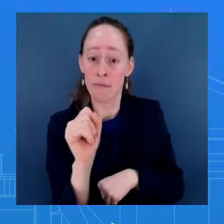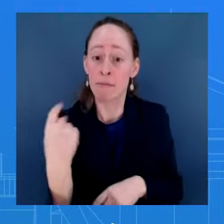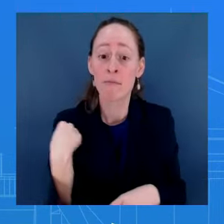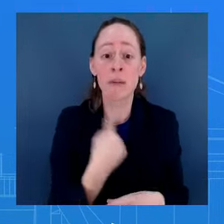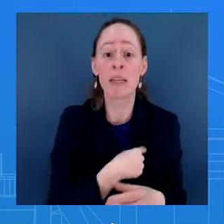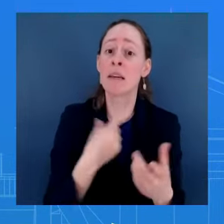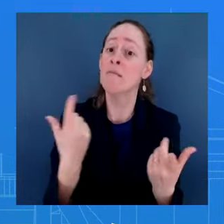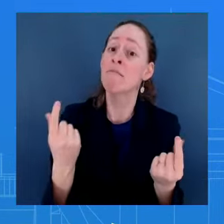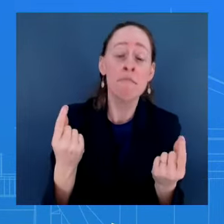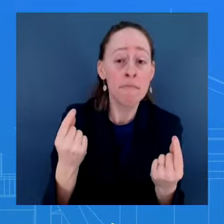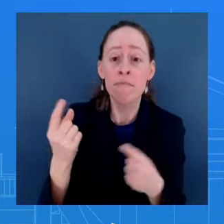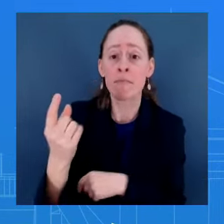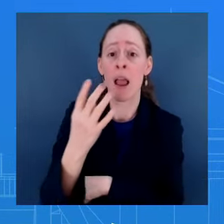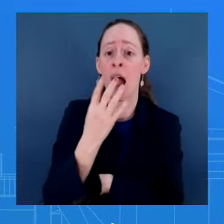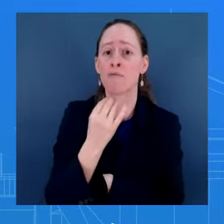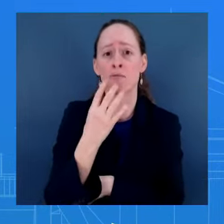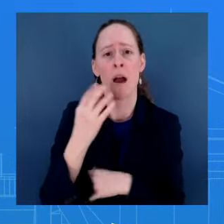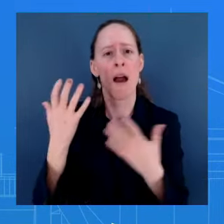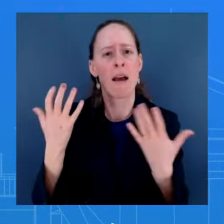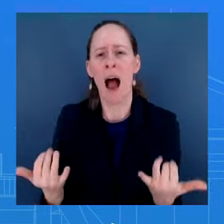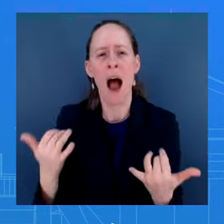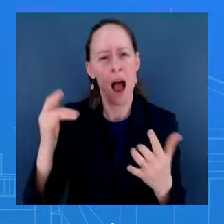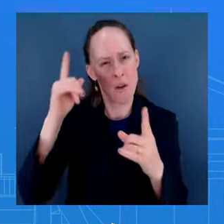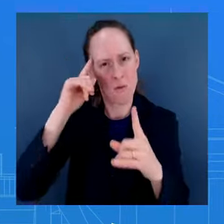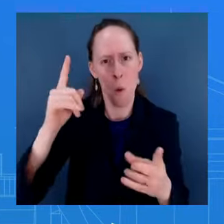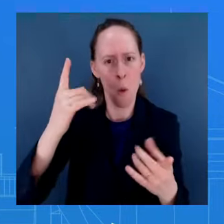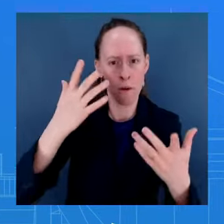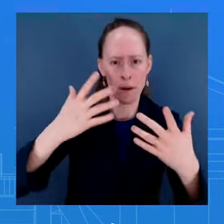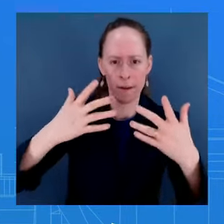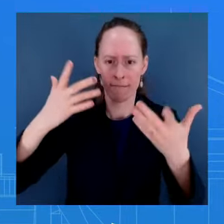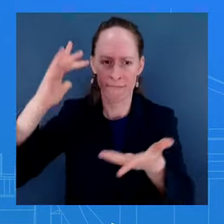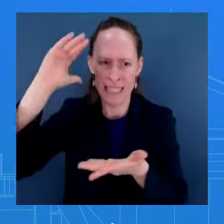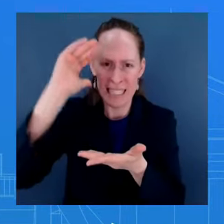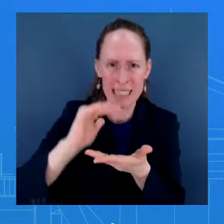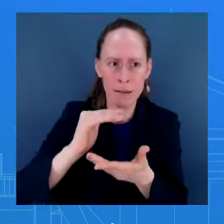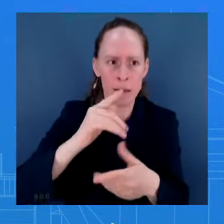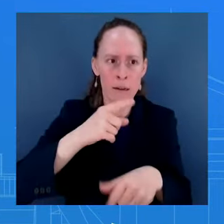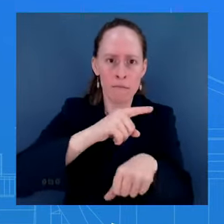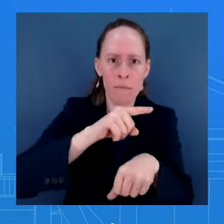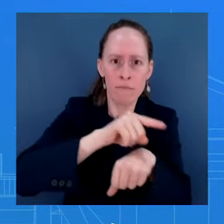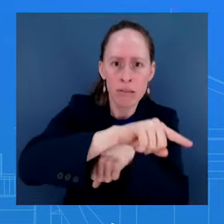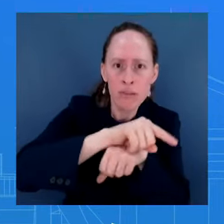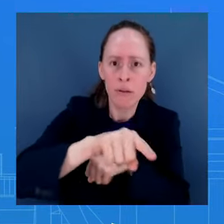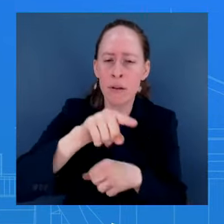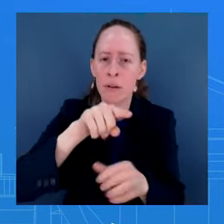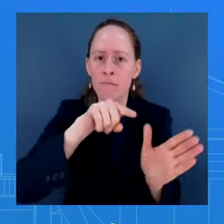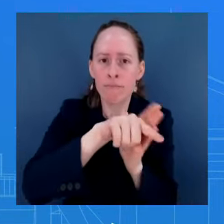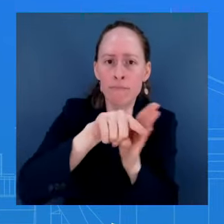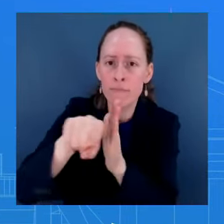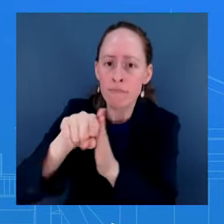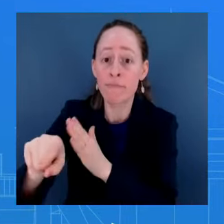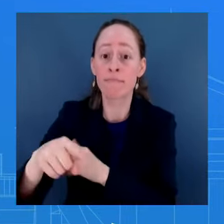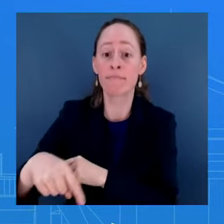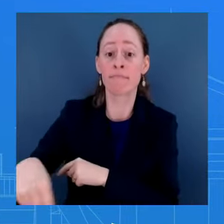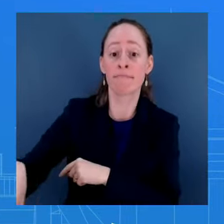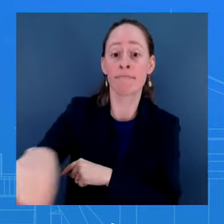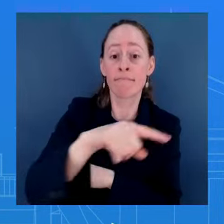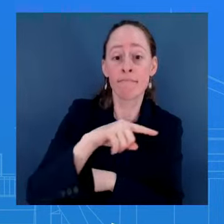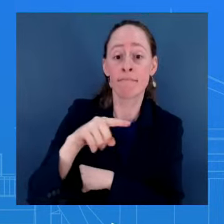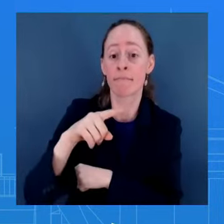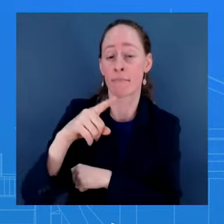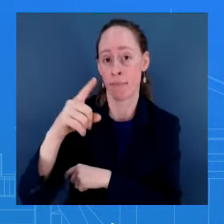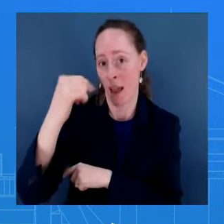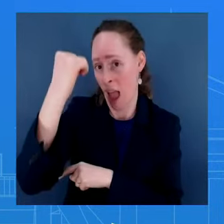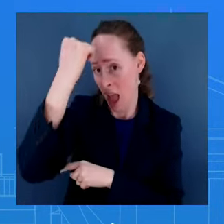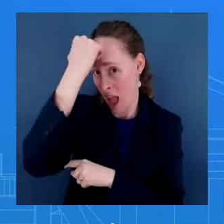avoid civilian casualties. And even as Hamas has embedded – let's not forget they've embedded, and I know you know this itself – among